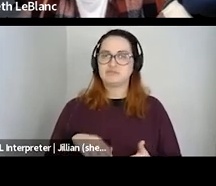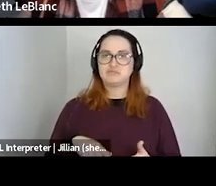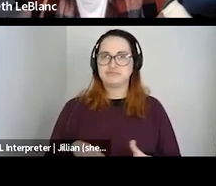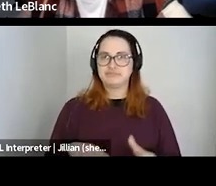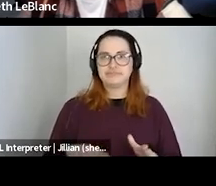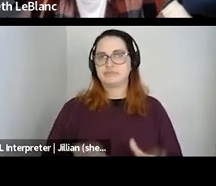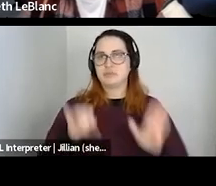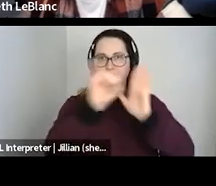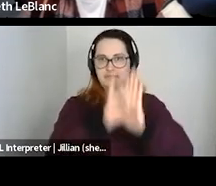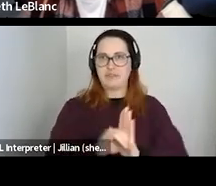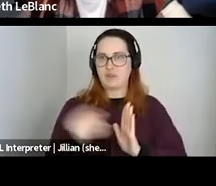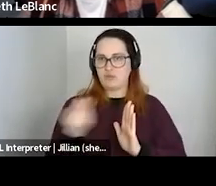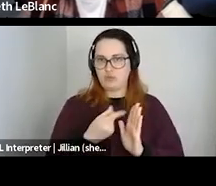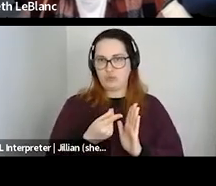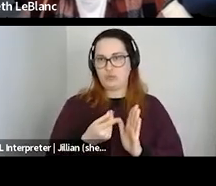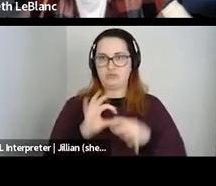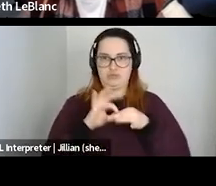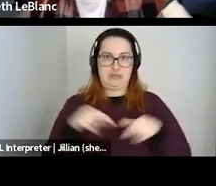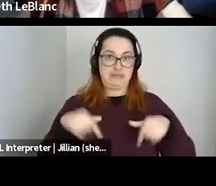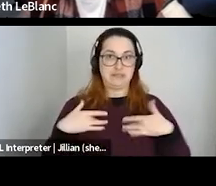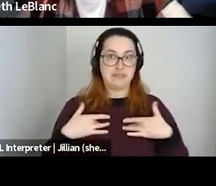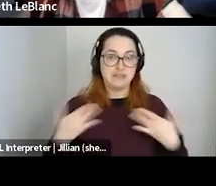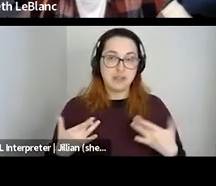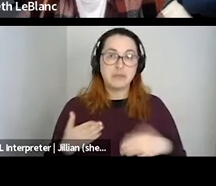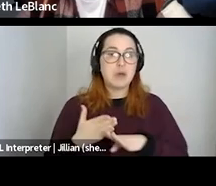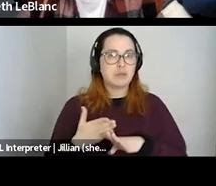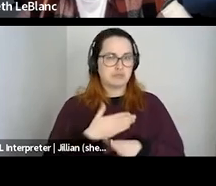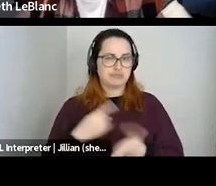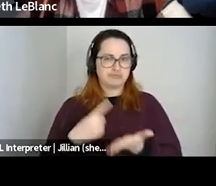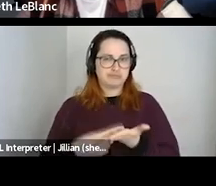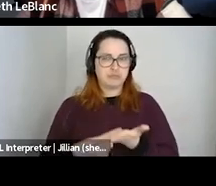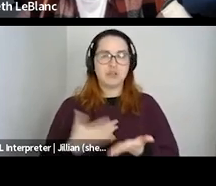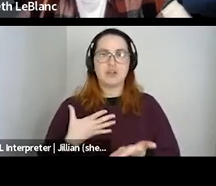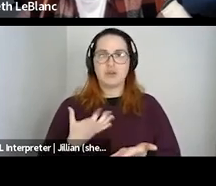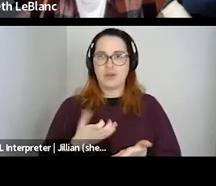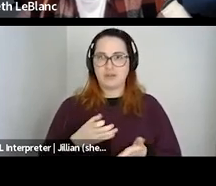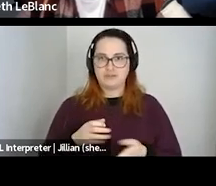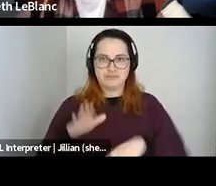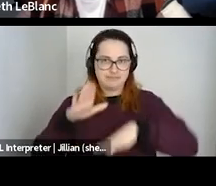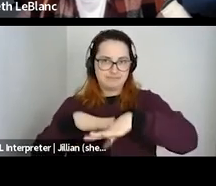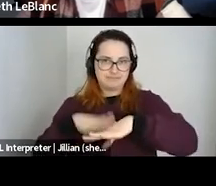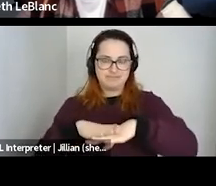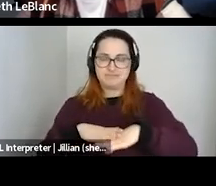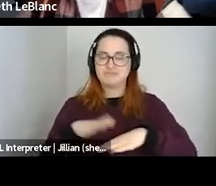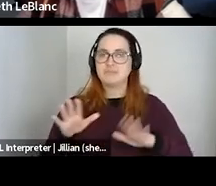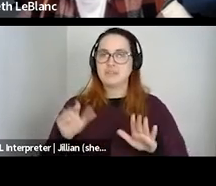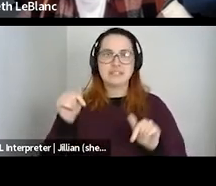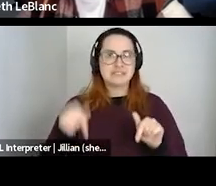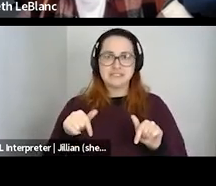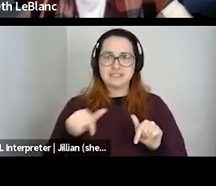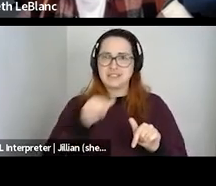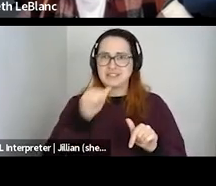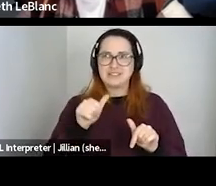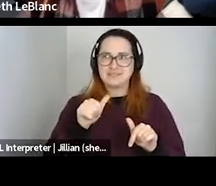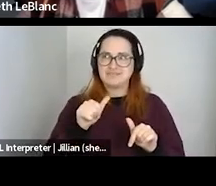goal of this event. But before I get into it, I just wanted to put a quick disclaimer that this isn't meant to be discouraging,